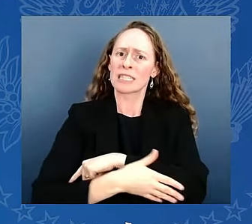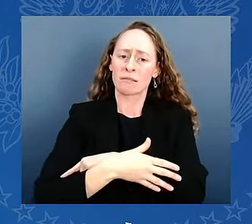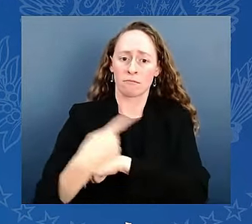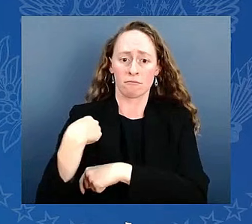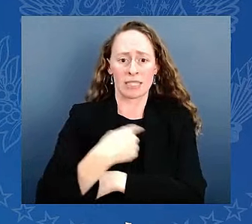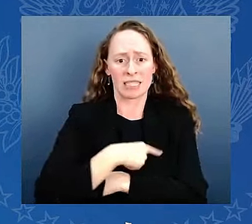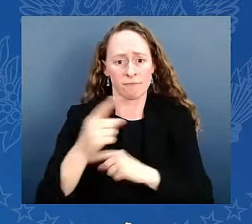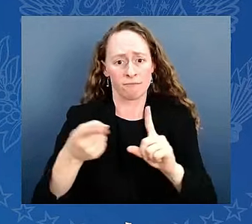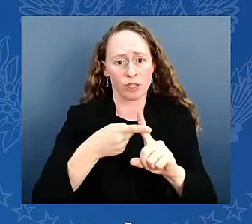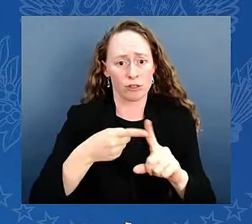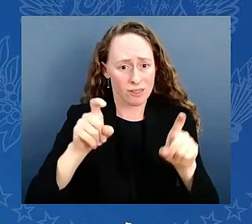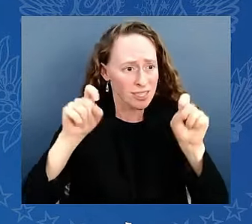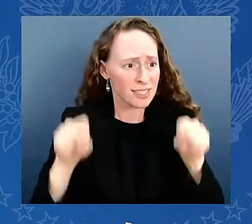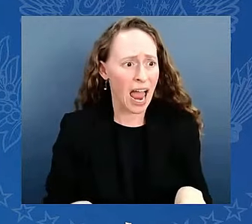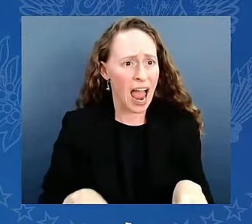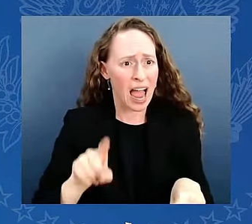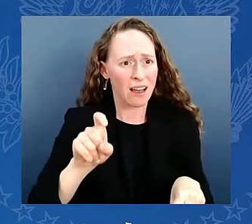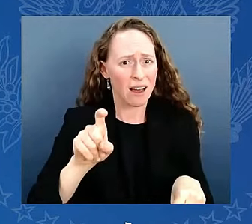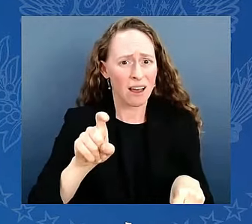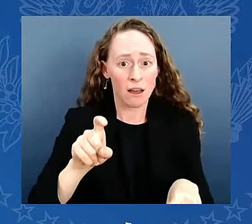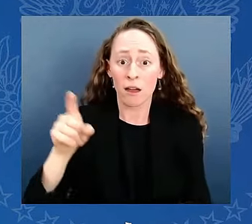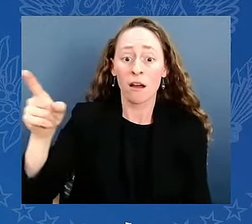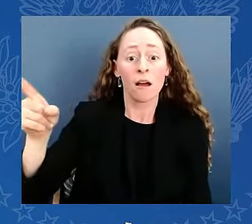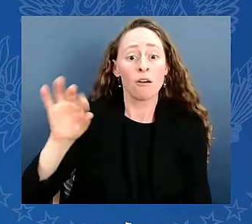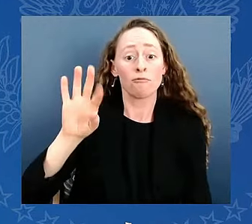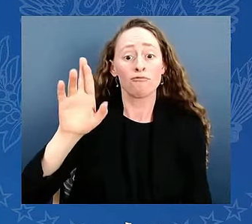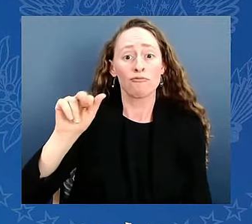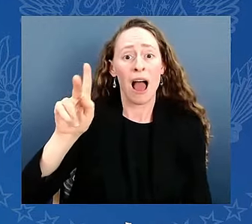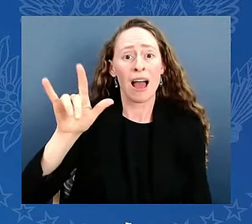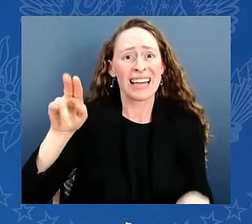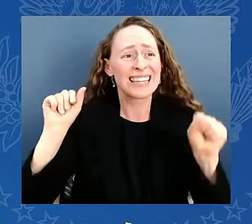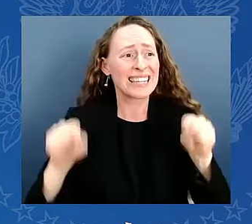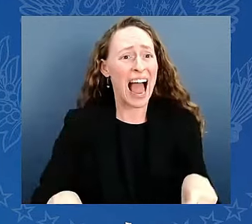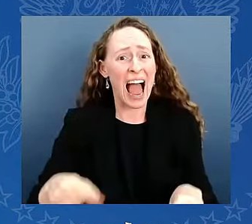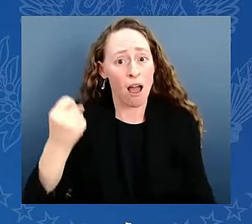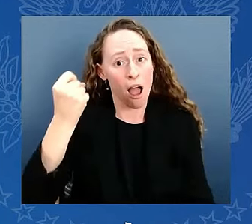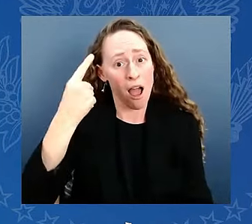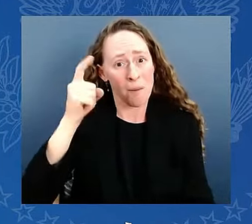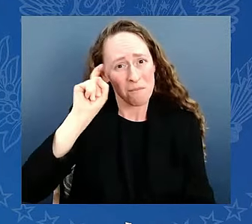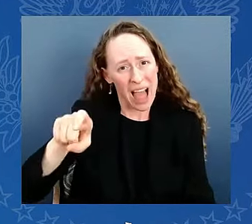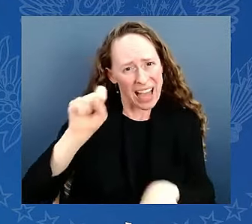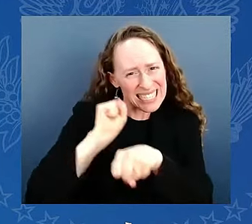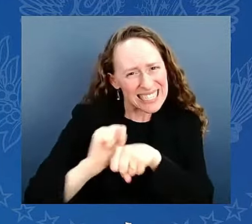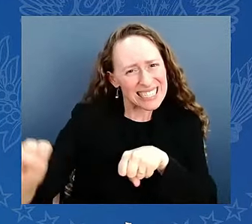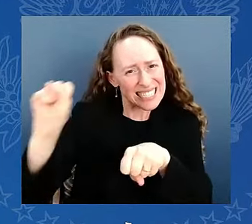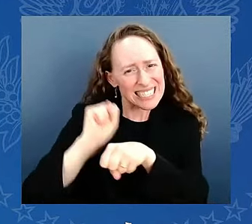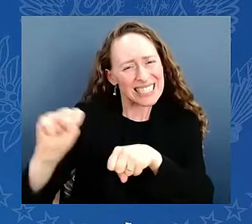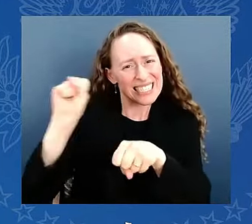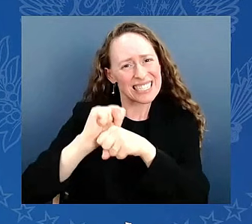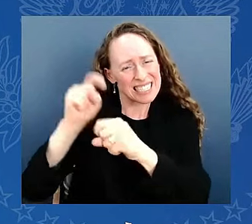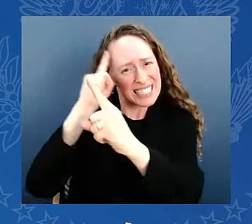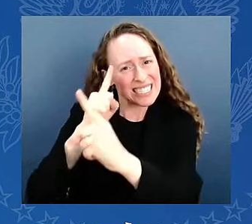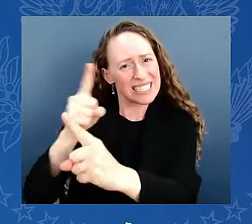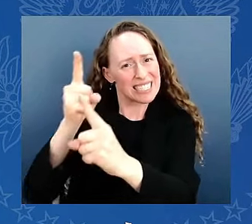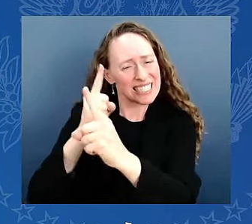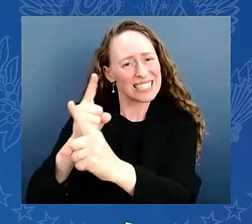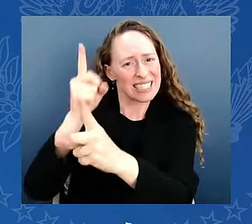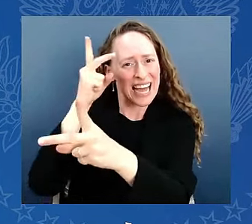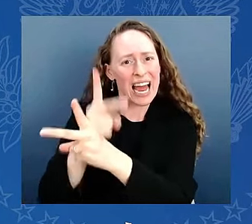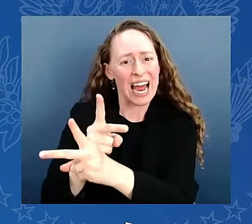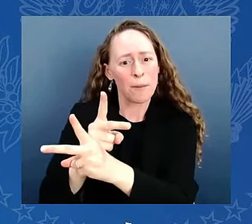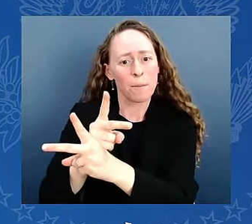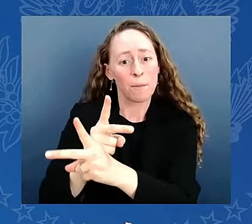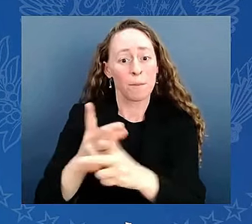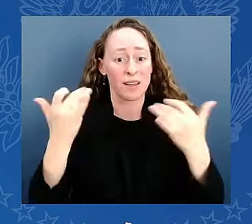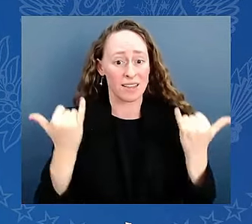a republic, if you can keep it. Whether we keep our republic is now in your hands. My fellow Americans,